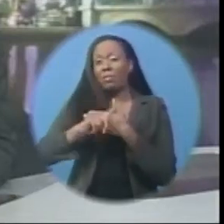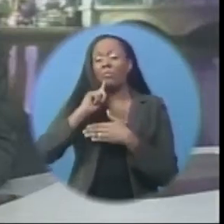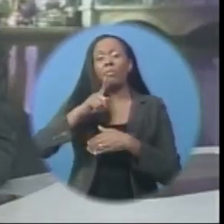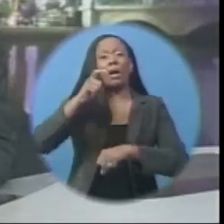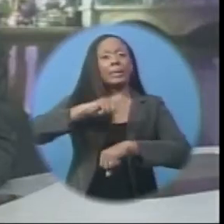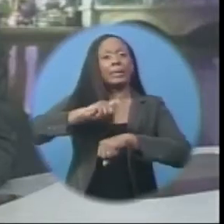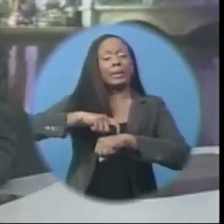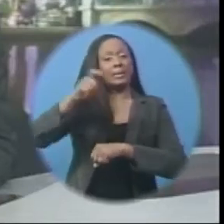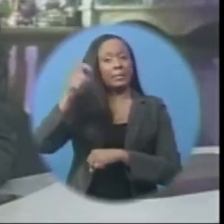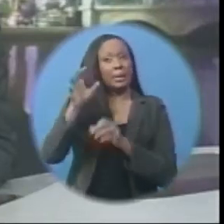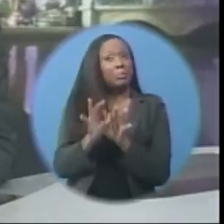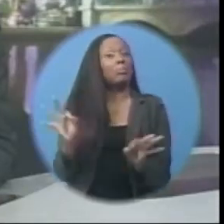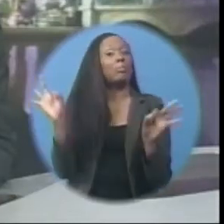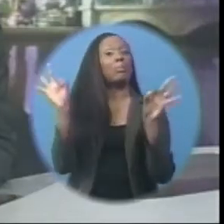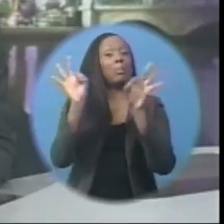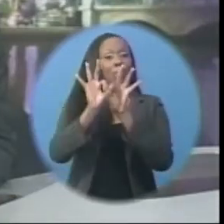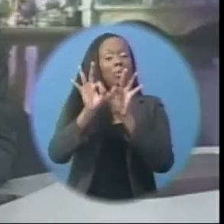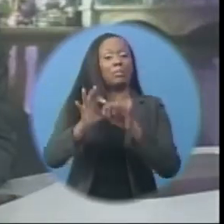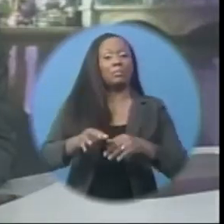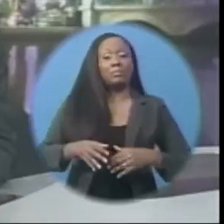is timely and necessary.